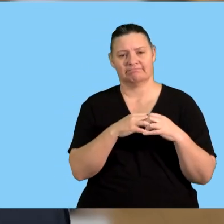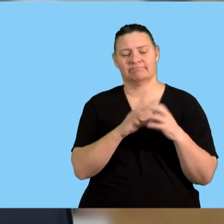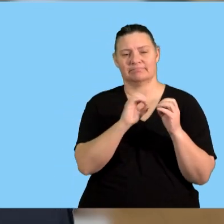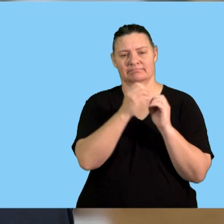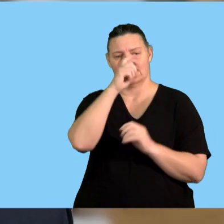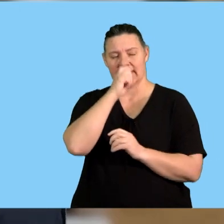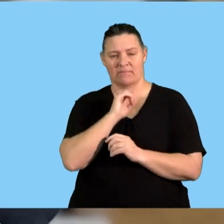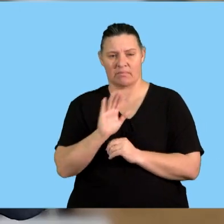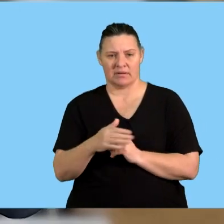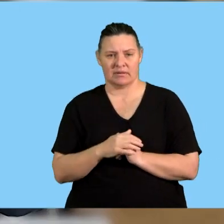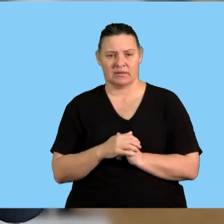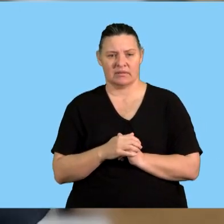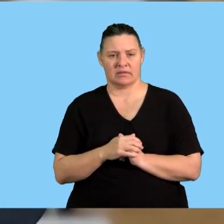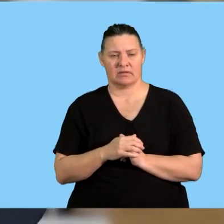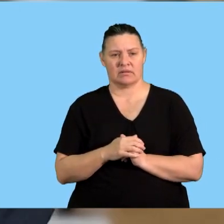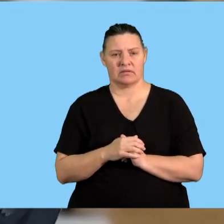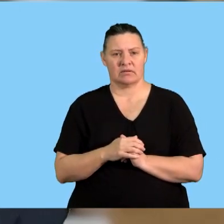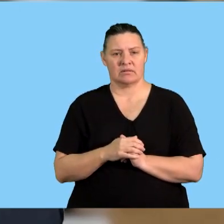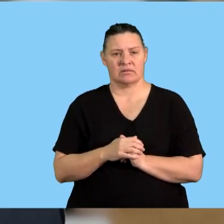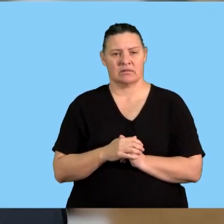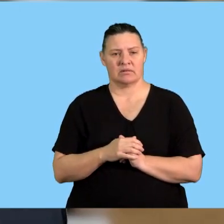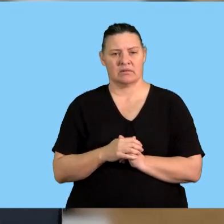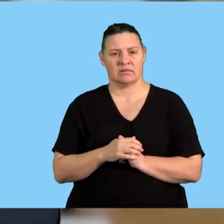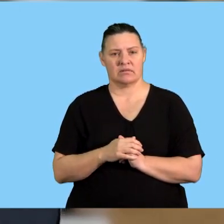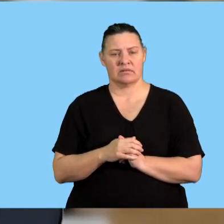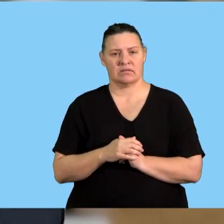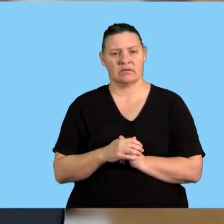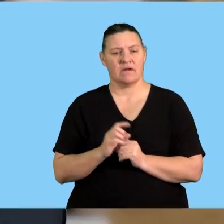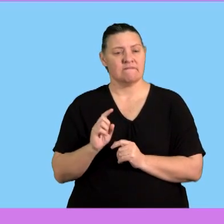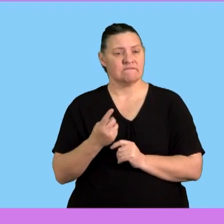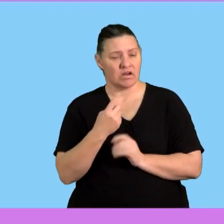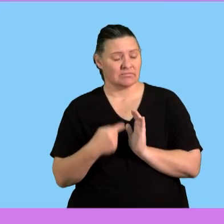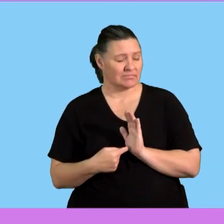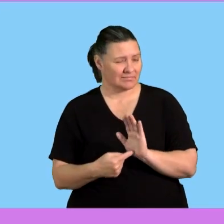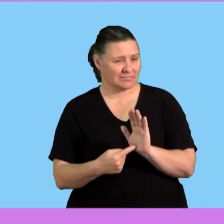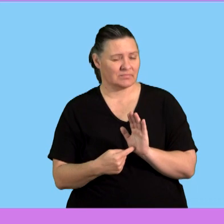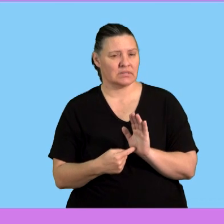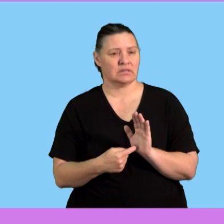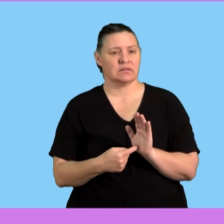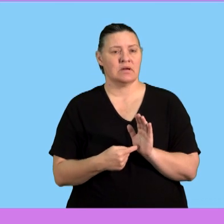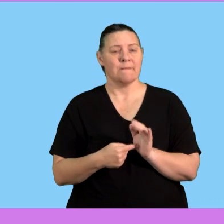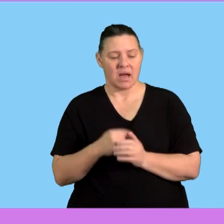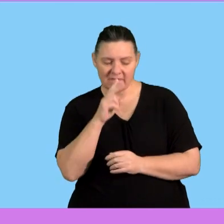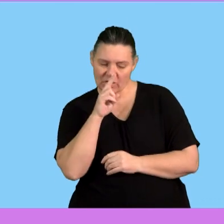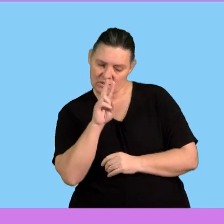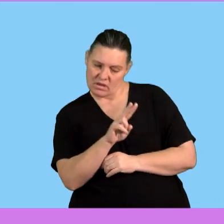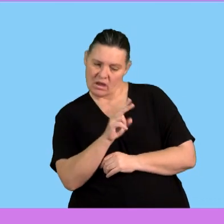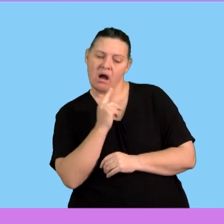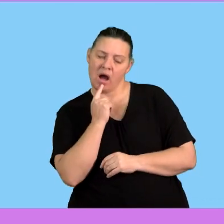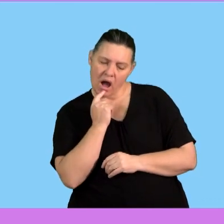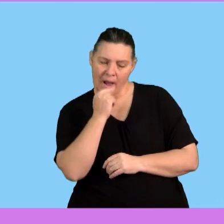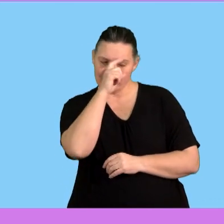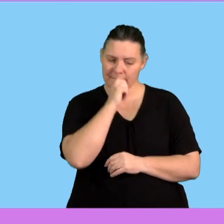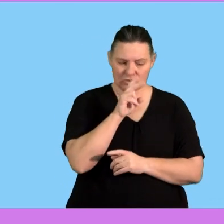assembly diagrams in fact when we deal with our subject in general so first up I've indicated here that familiarize yourself